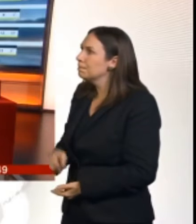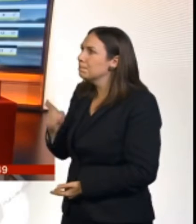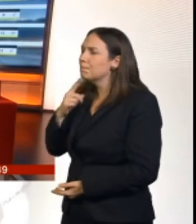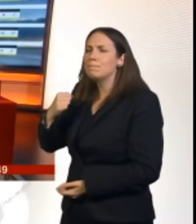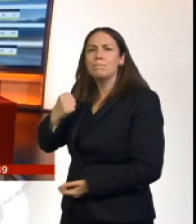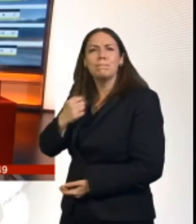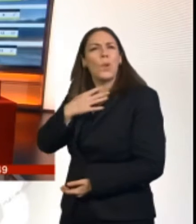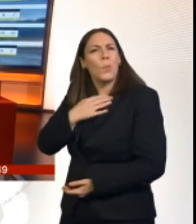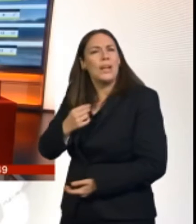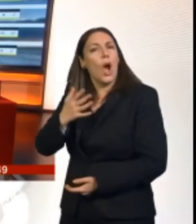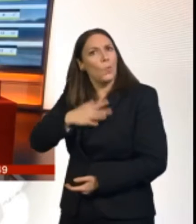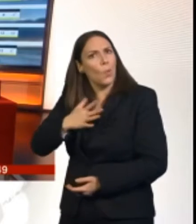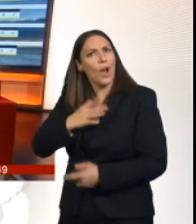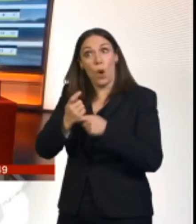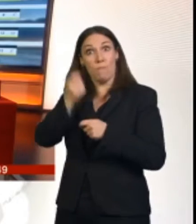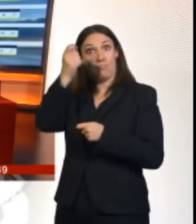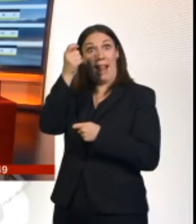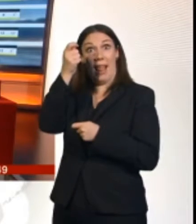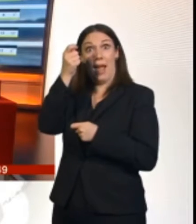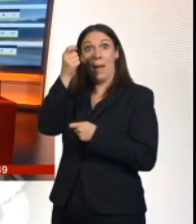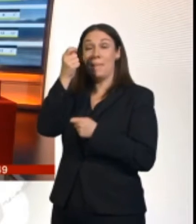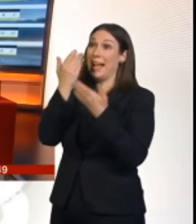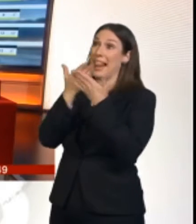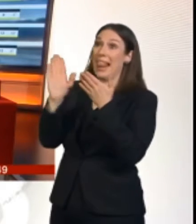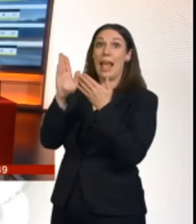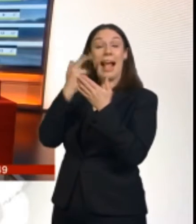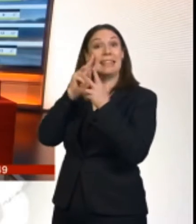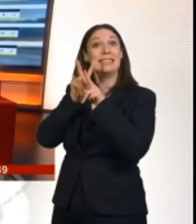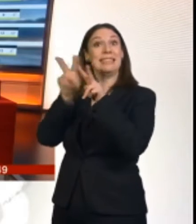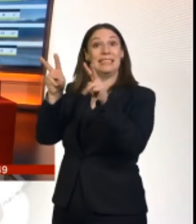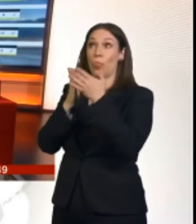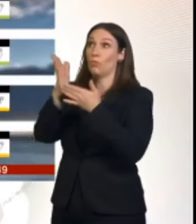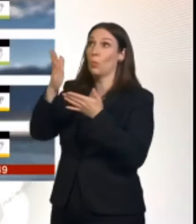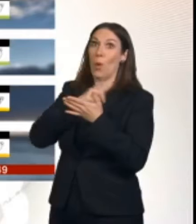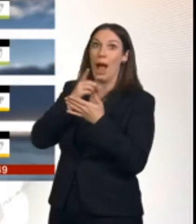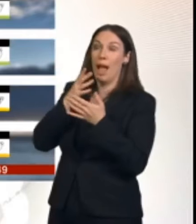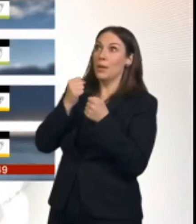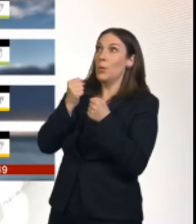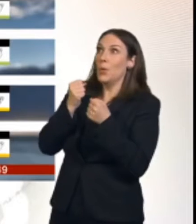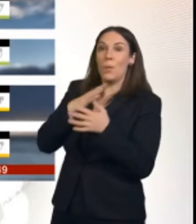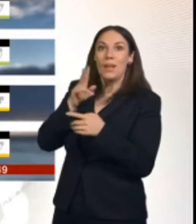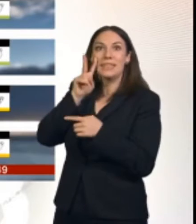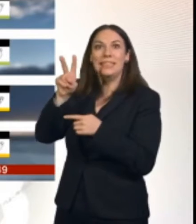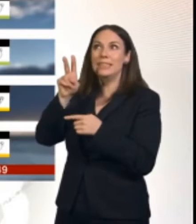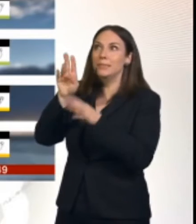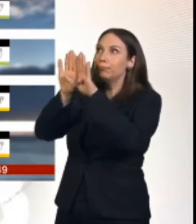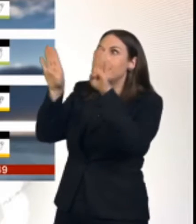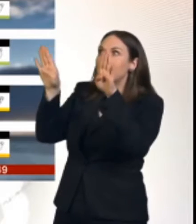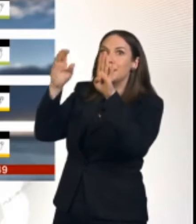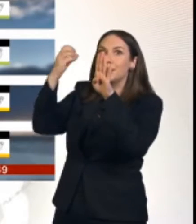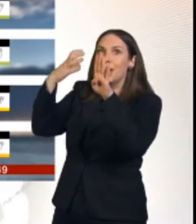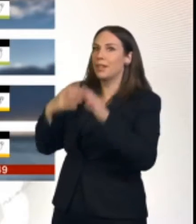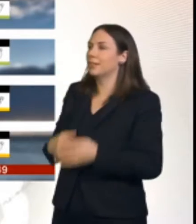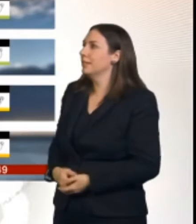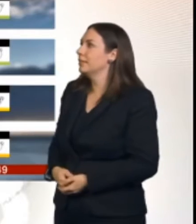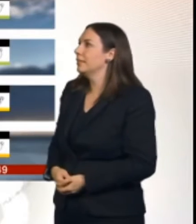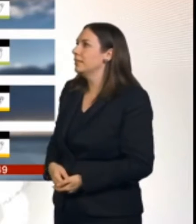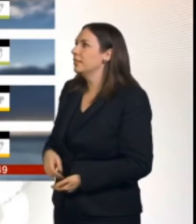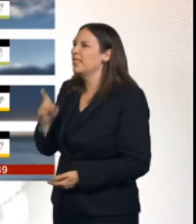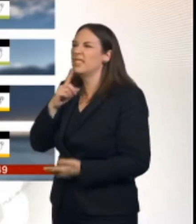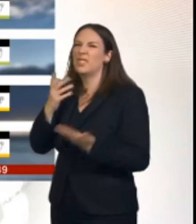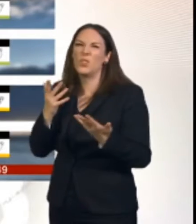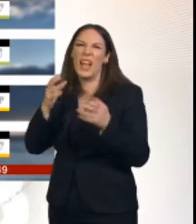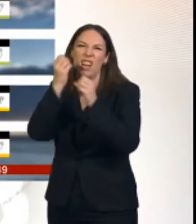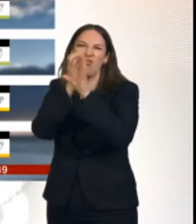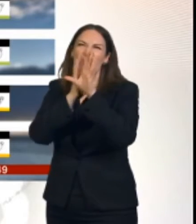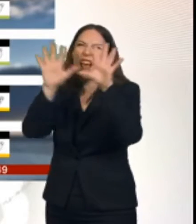then you can stay dry and see the sun, because it's all in and out, isn't it? It wouldn't be in and out today. I think it would be one where you don't really want to see the grey skies, to be honest.